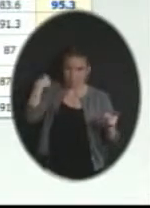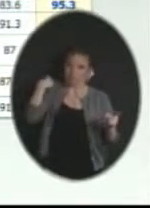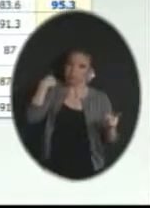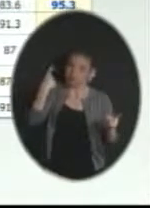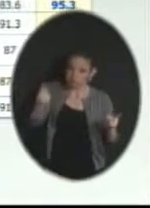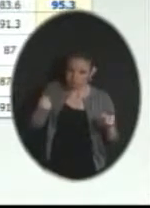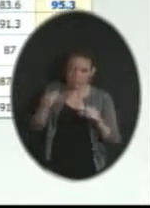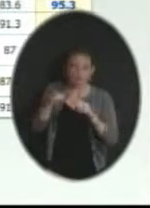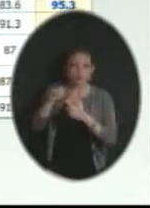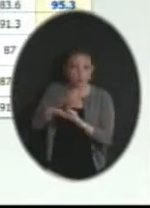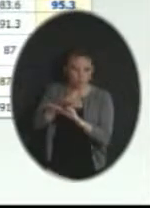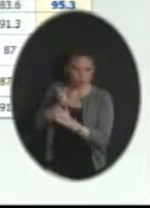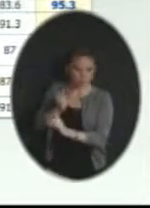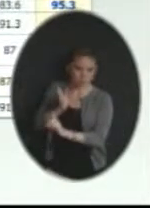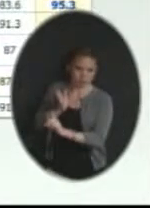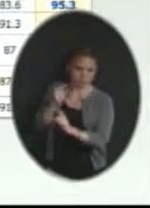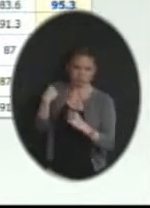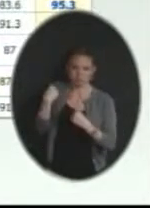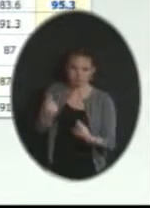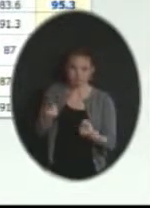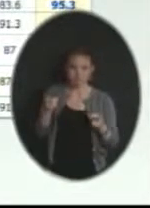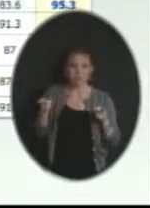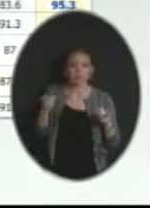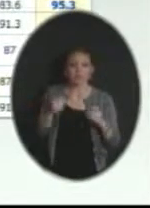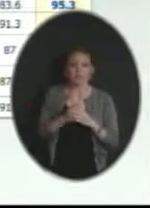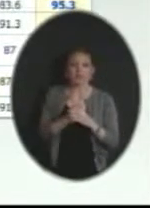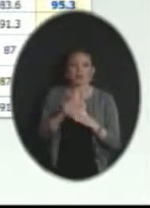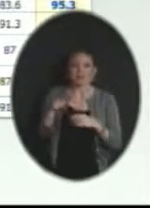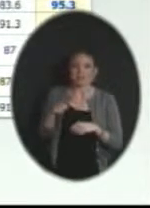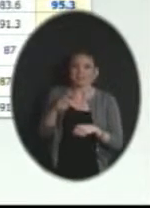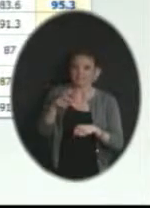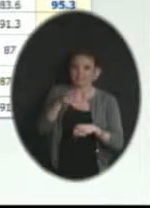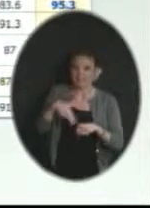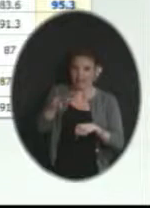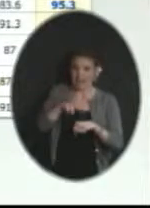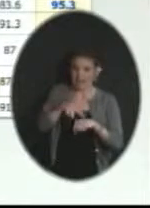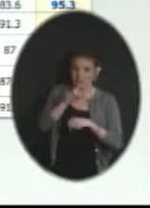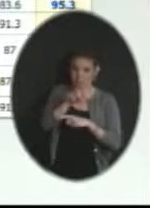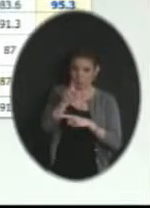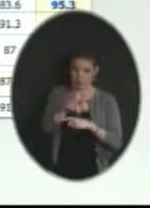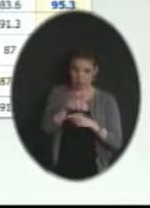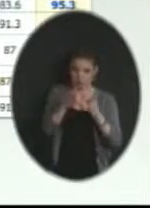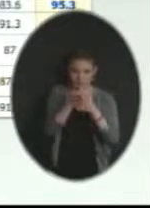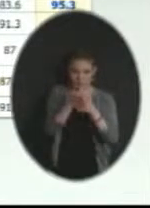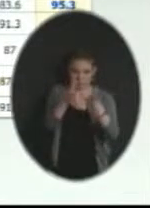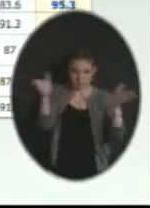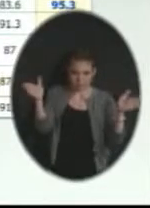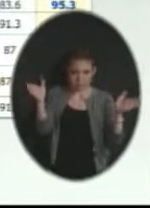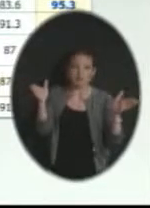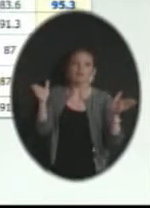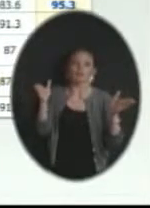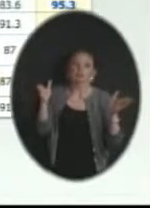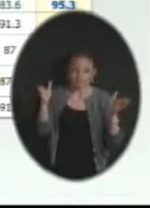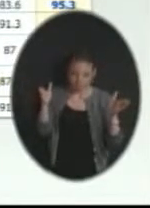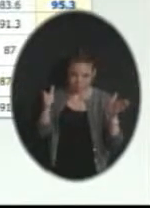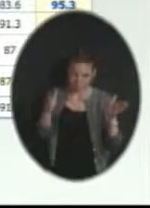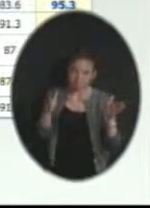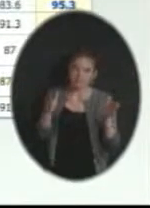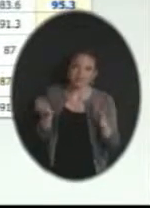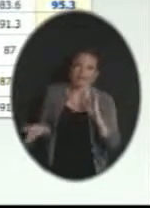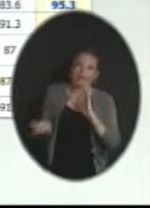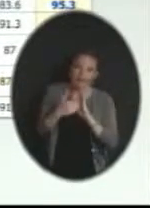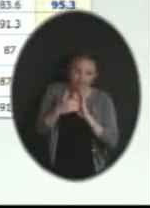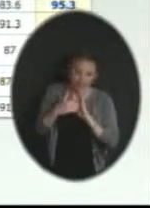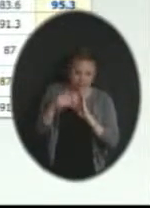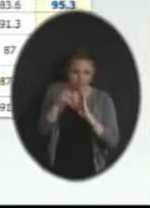Let's take a look at some of these questions. These were the national questions that we looked at. And again, we are very strong as a